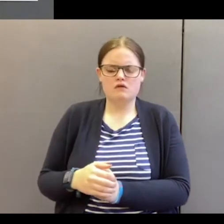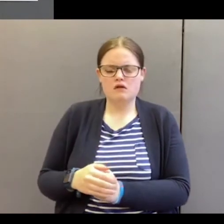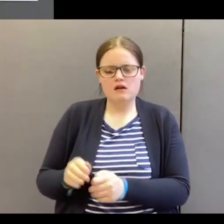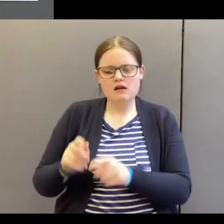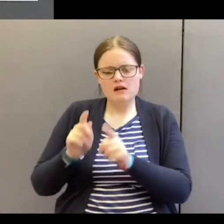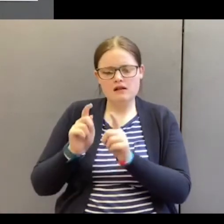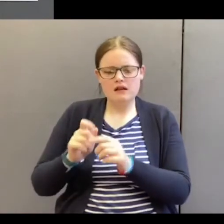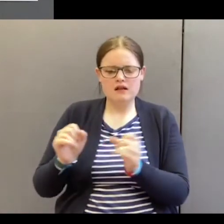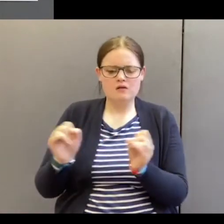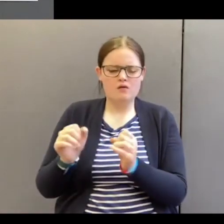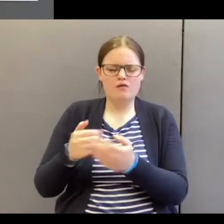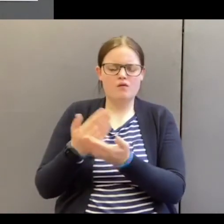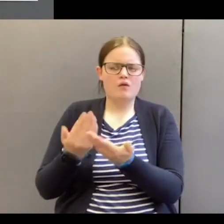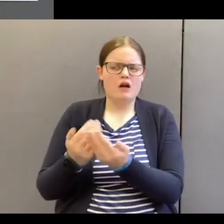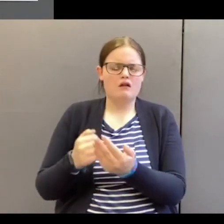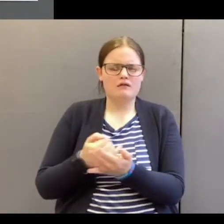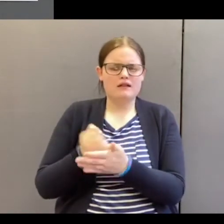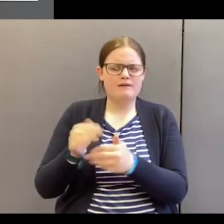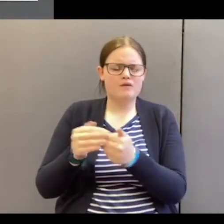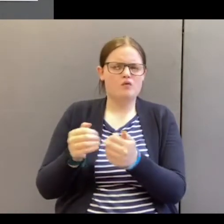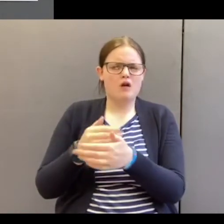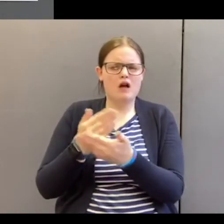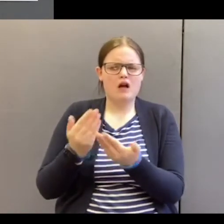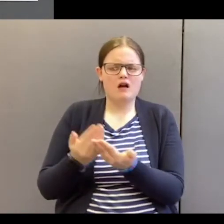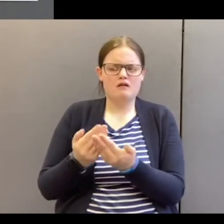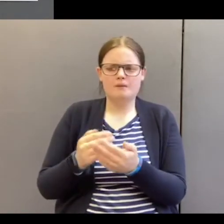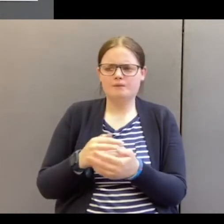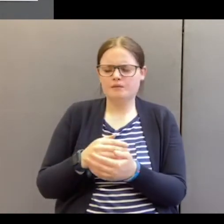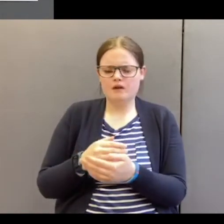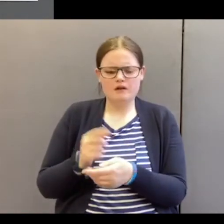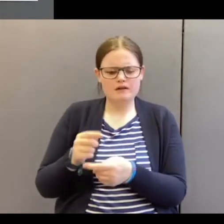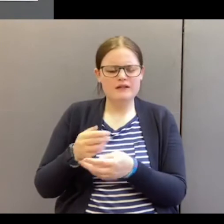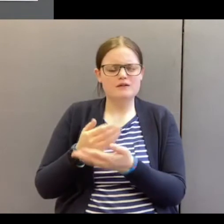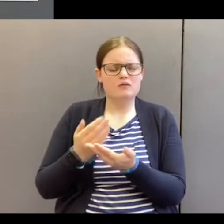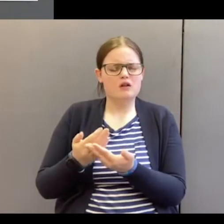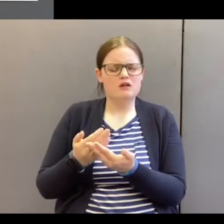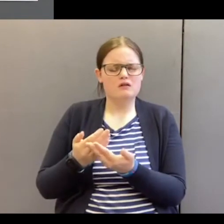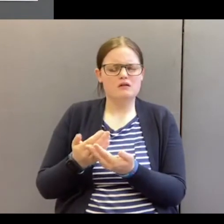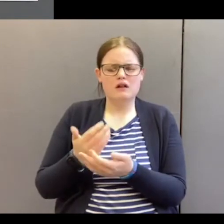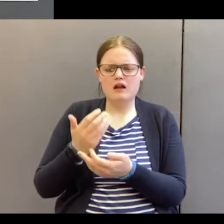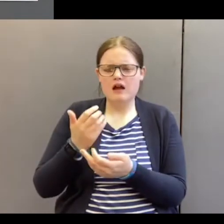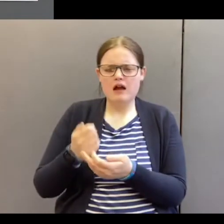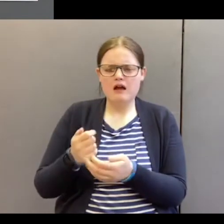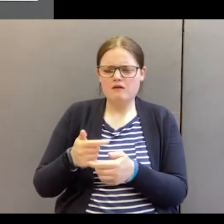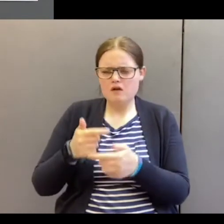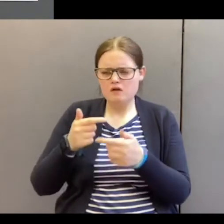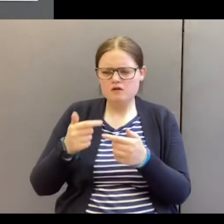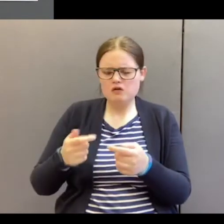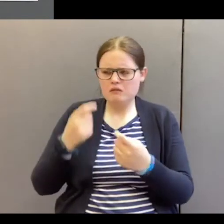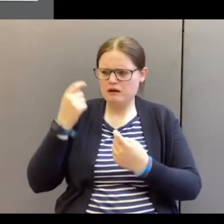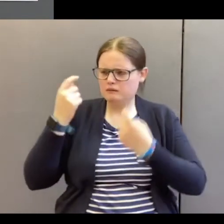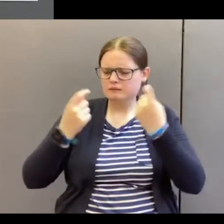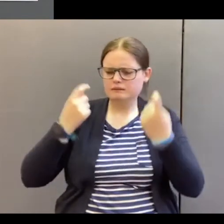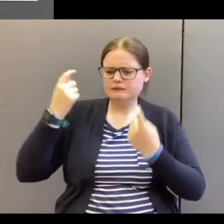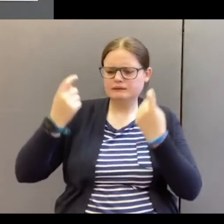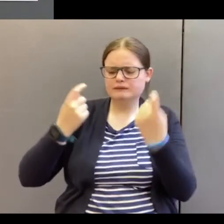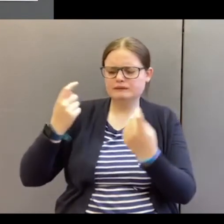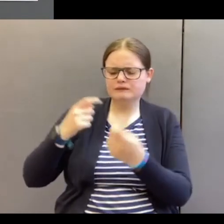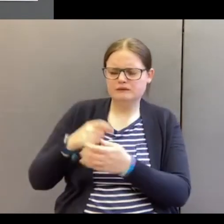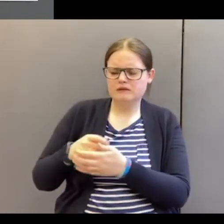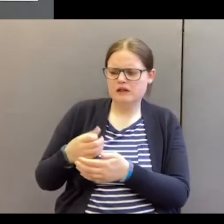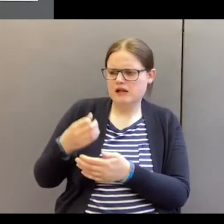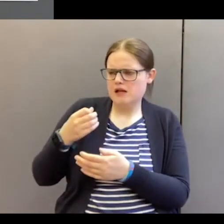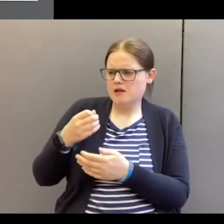world. This is a world that has so much thinking that's being